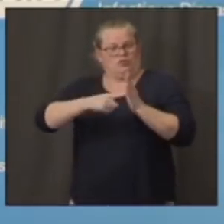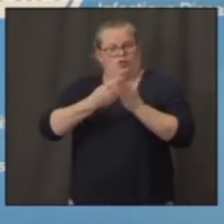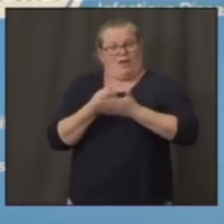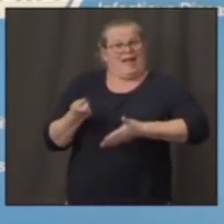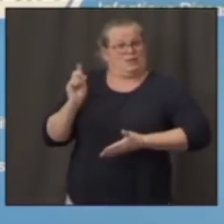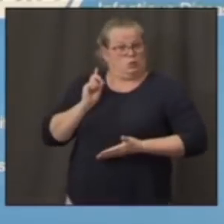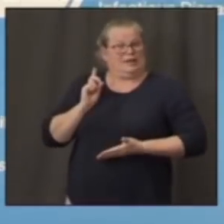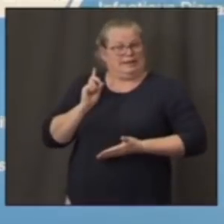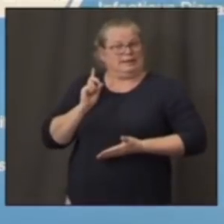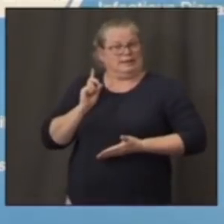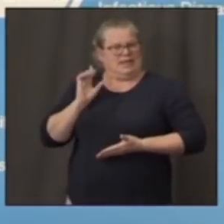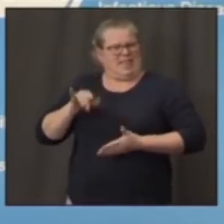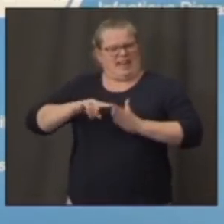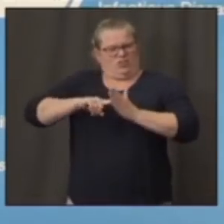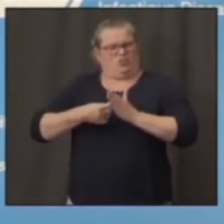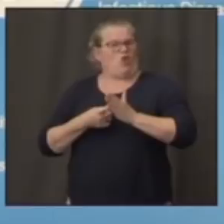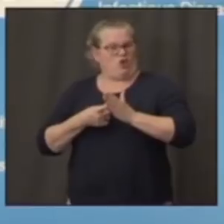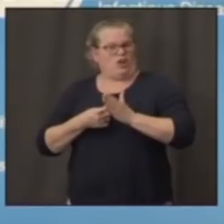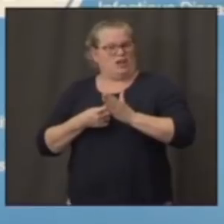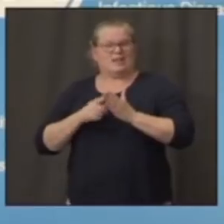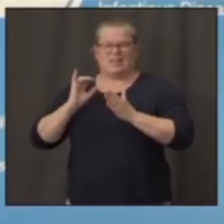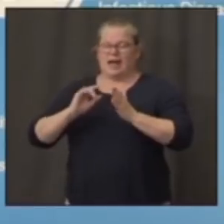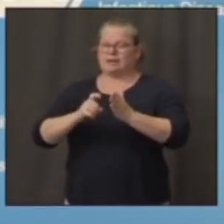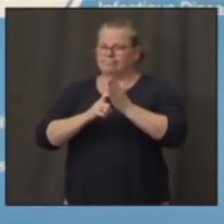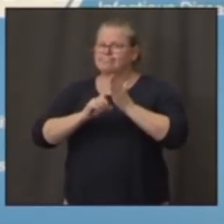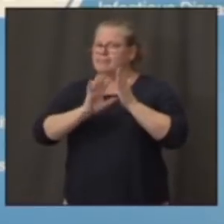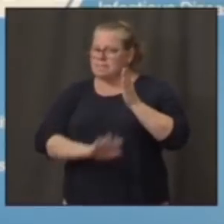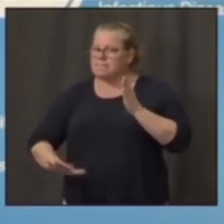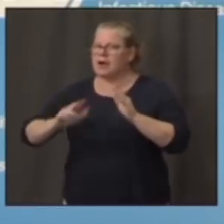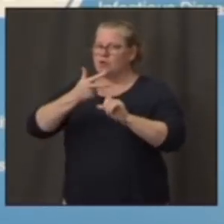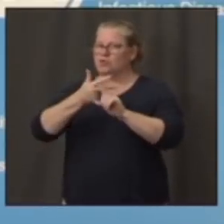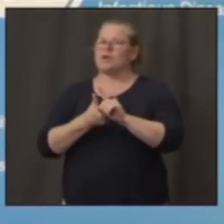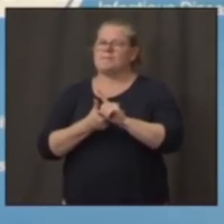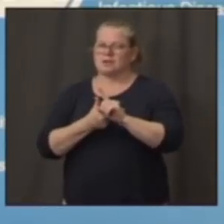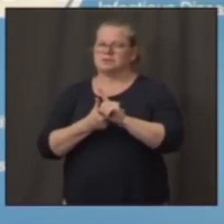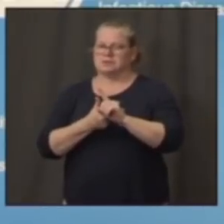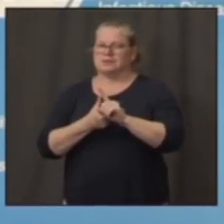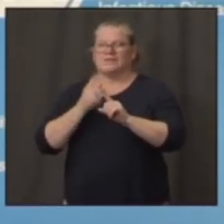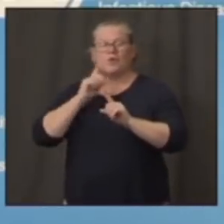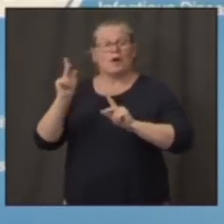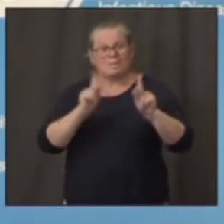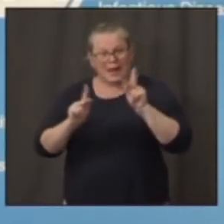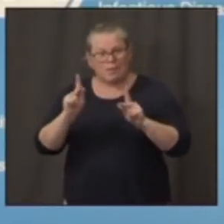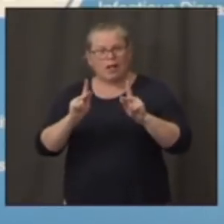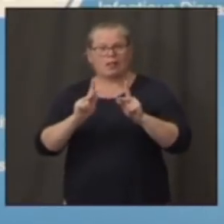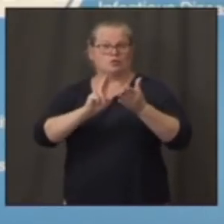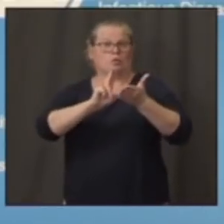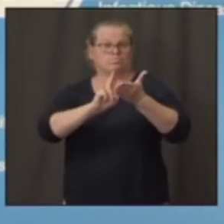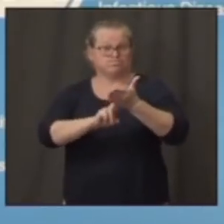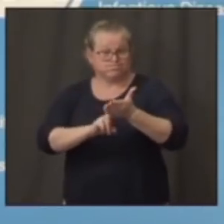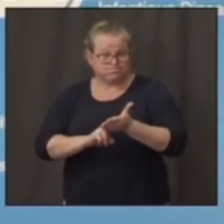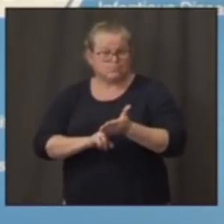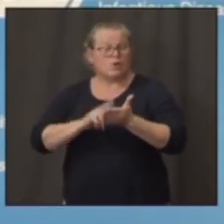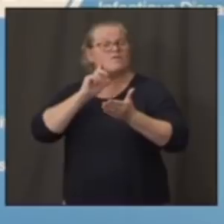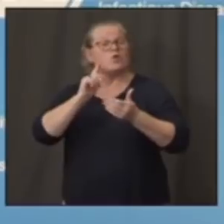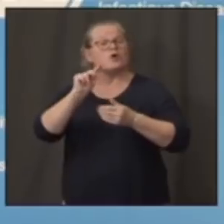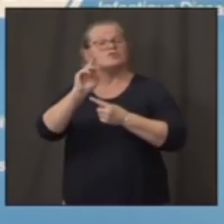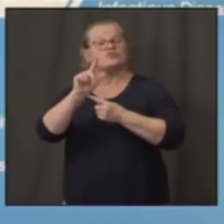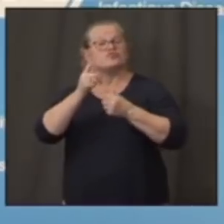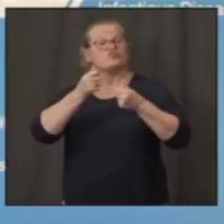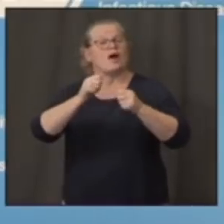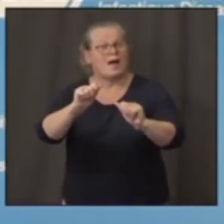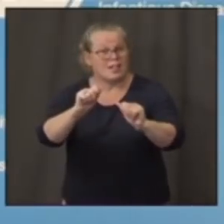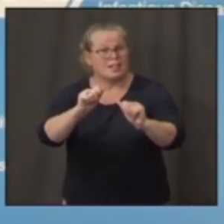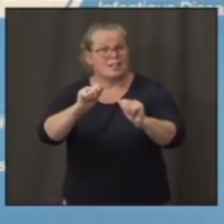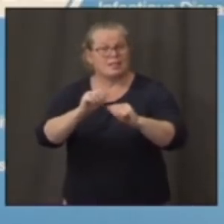it's going to take about three months to enroll individuals in the trial. It's a prime and a boost, which